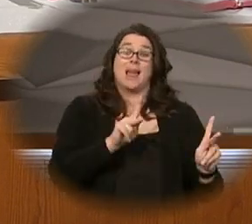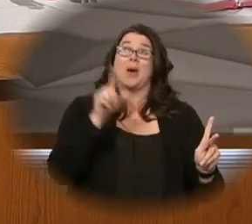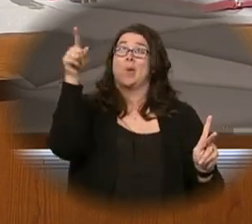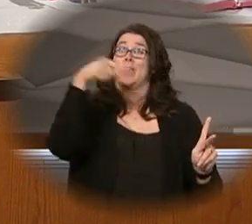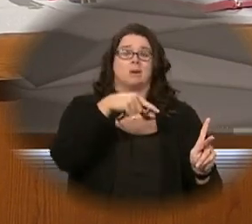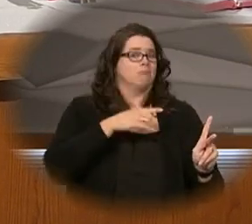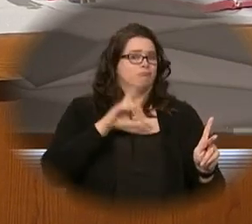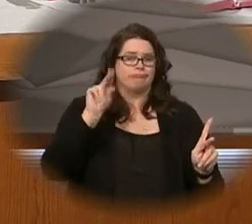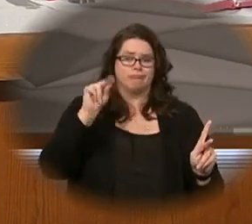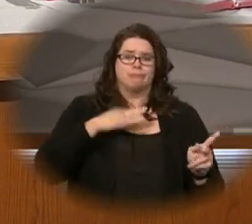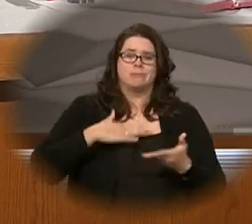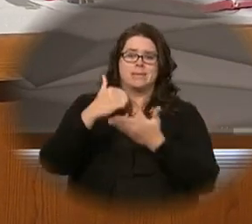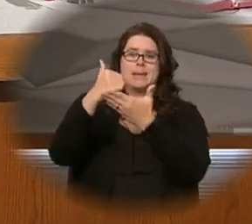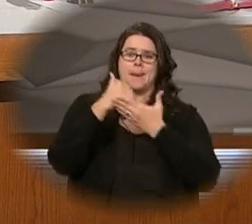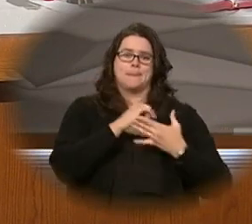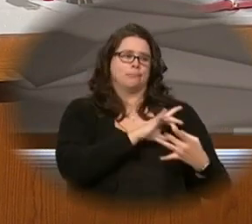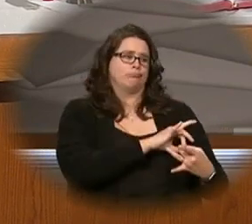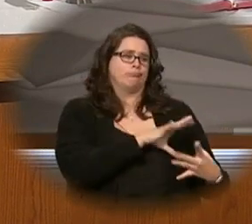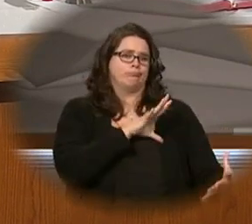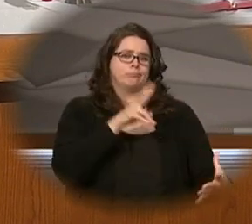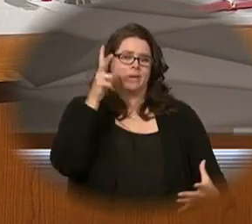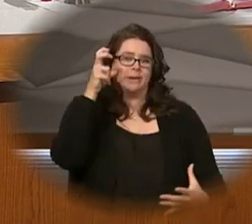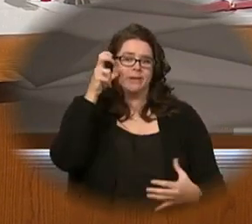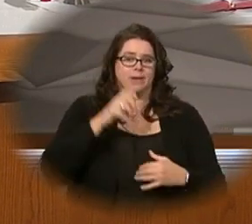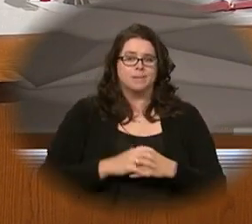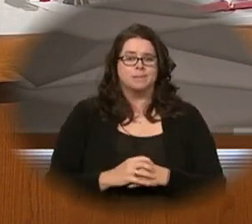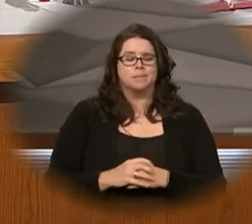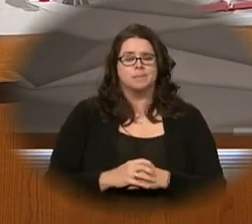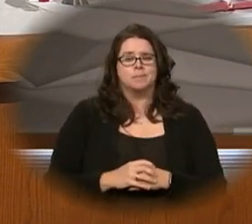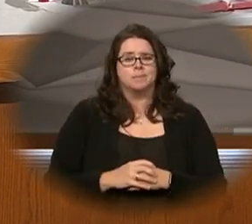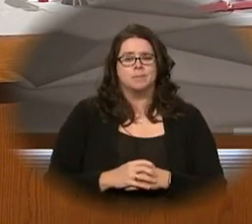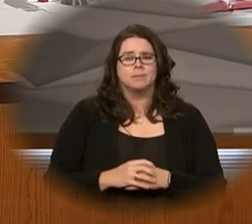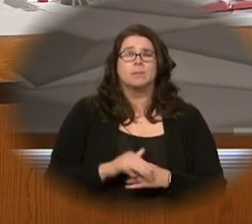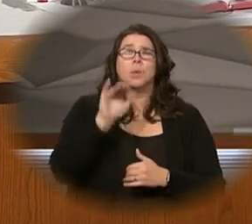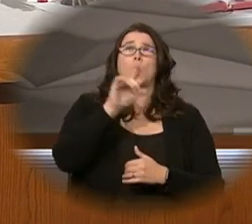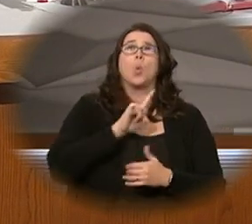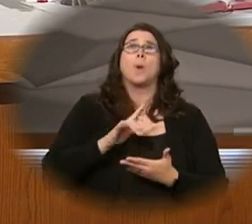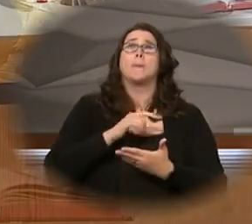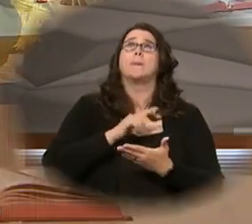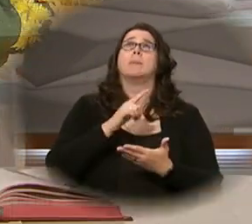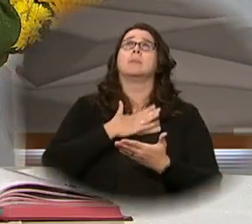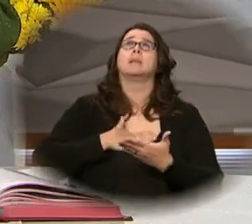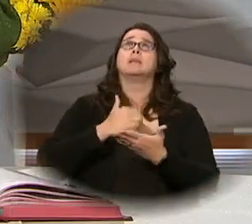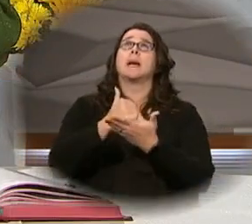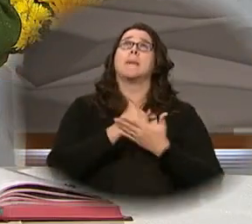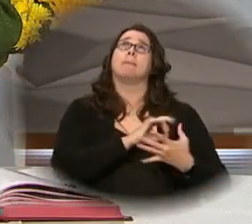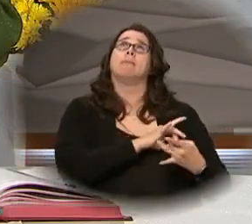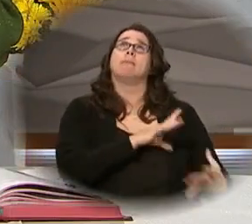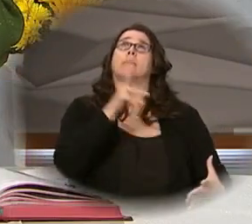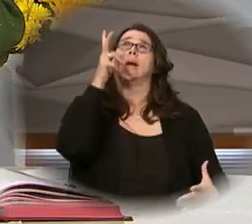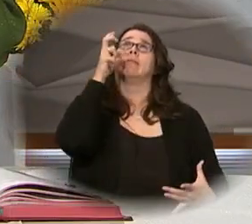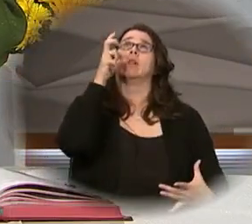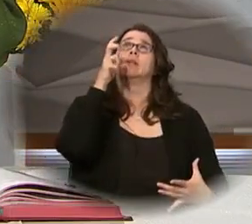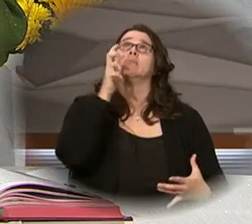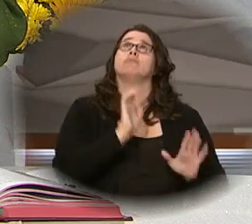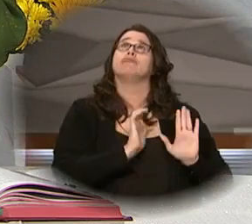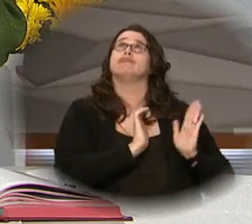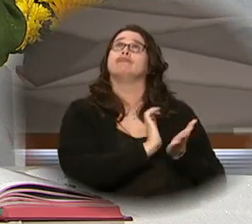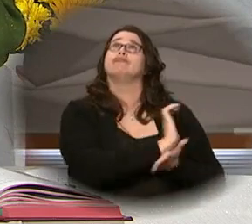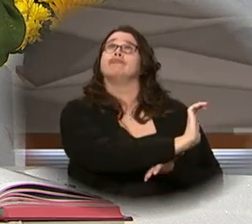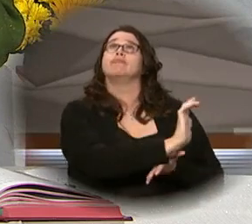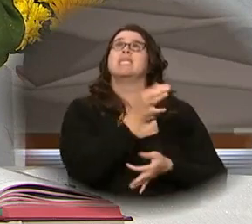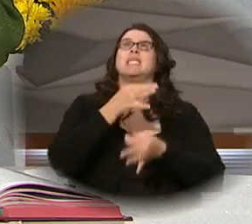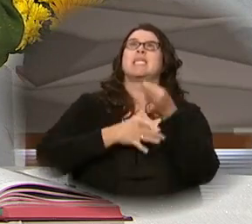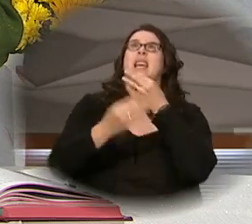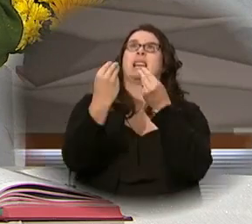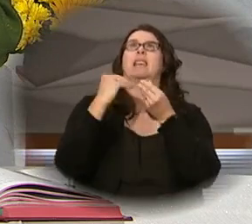into temptation, but deliver us from evil. Deliver us, Lord, we pray, from every evil. Graciously grant